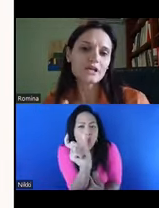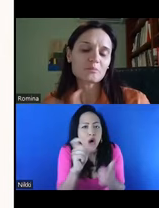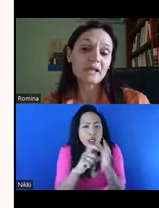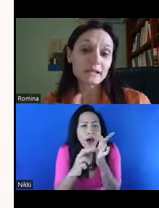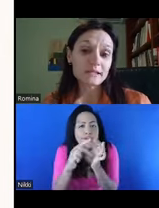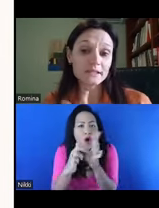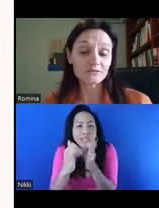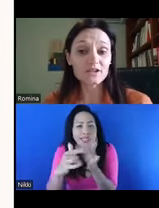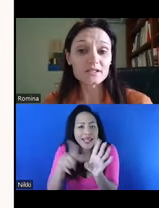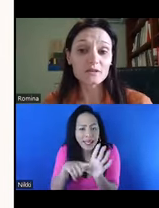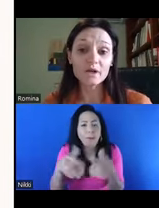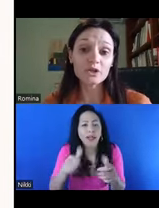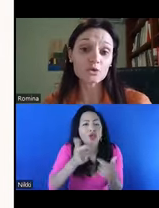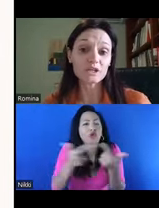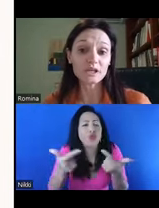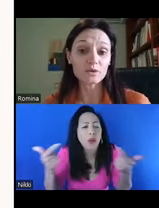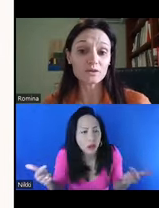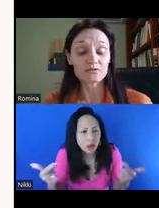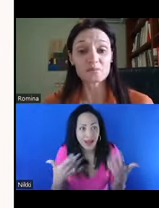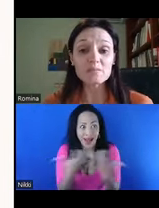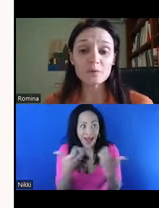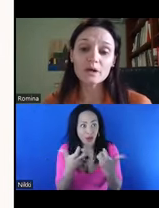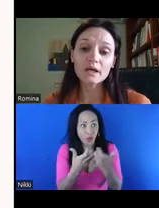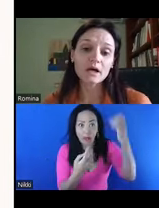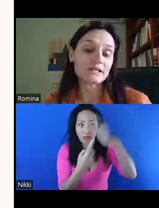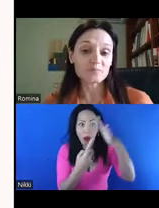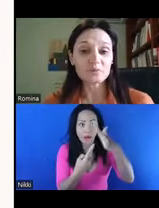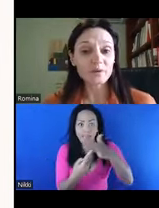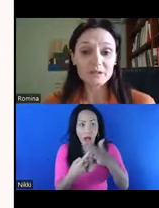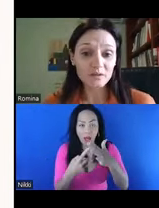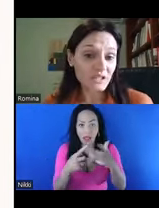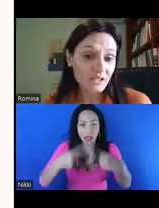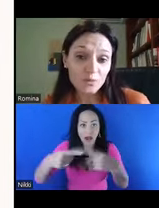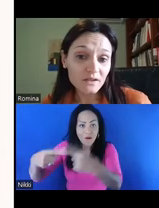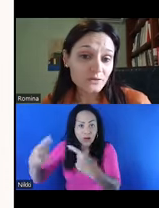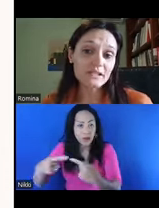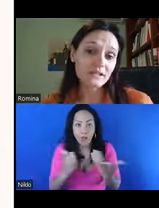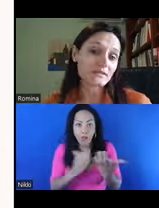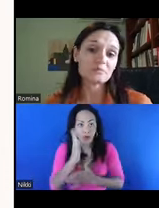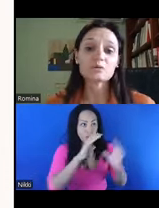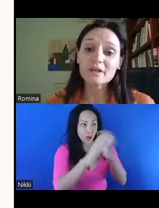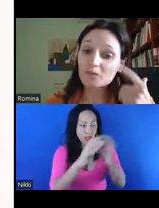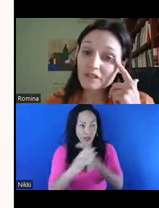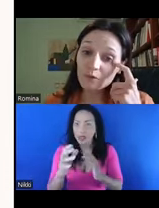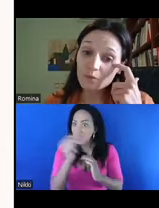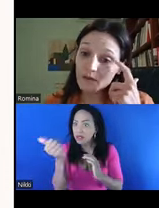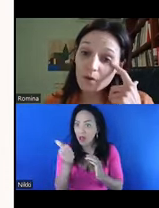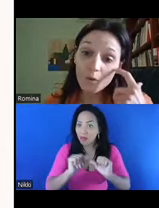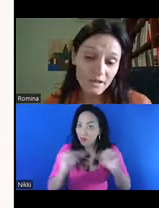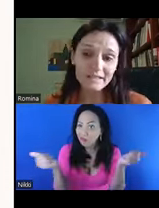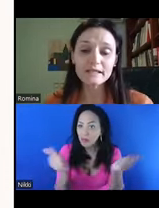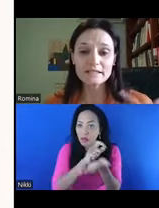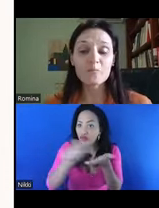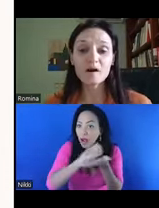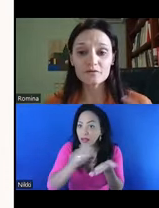do we try to apply, let's say, diversity in the way we communicate with different people? Some people might communicate well in writing, some people might communicate well